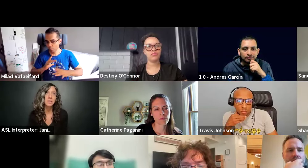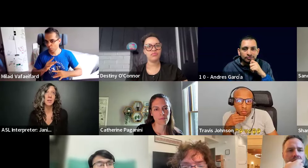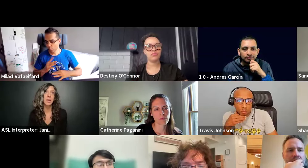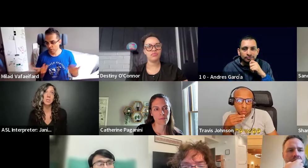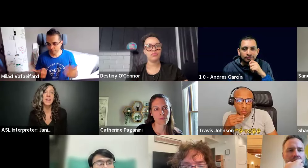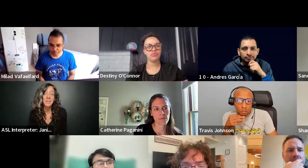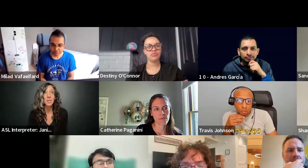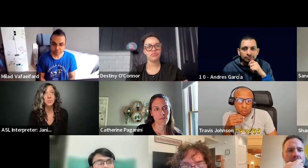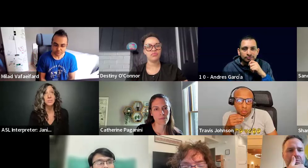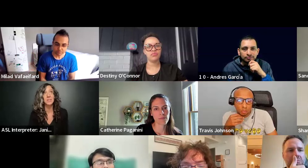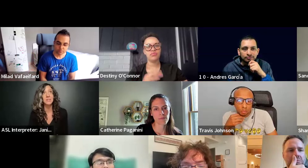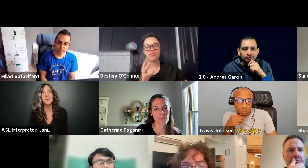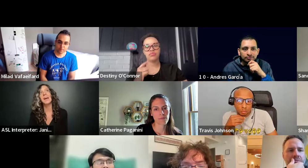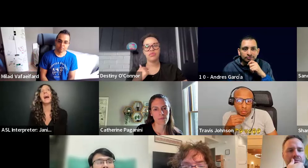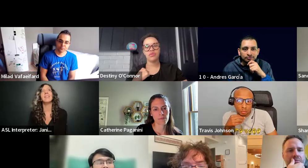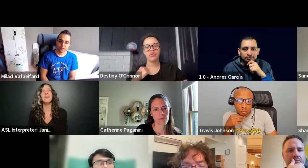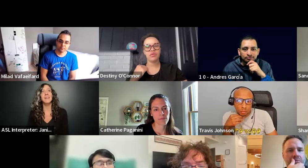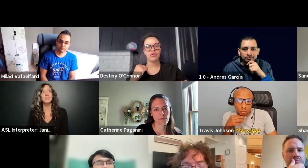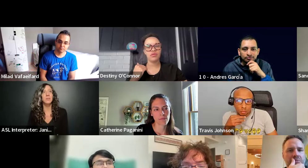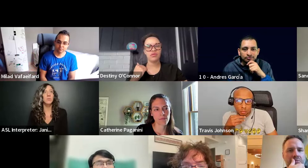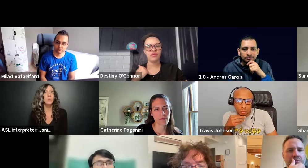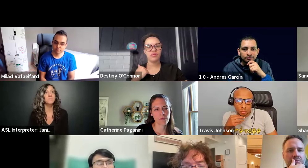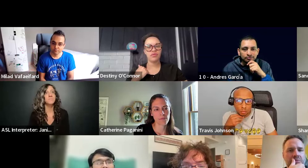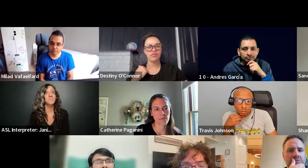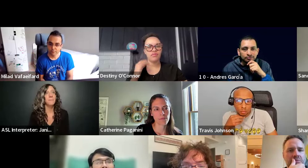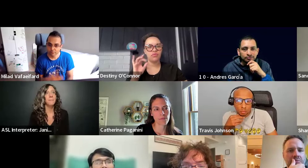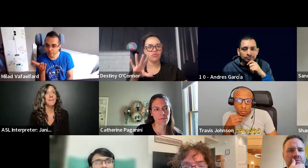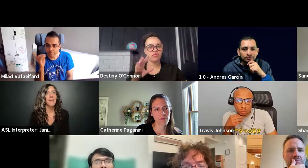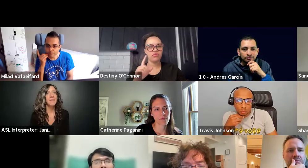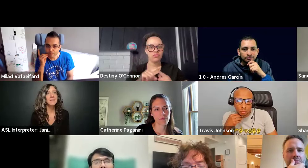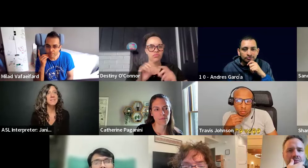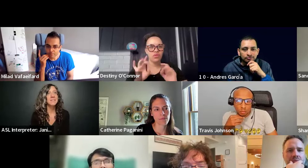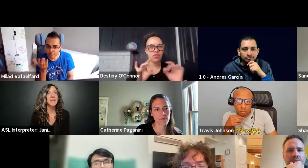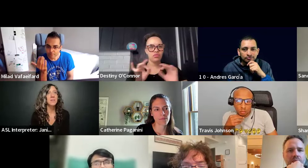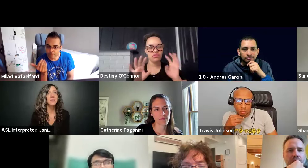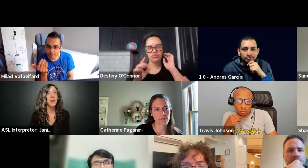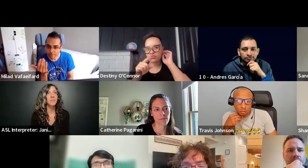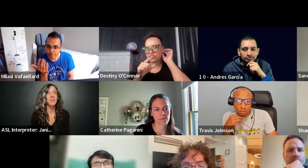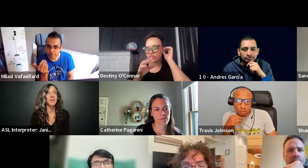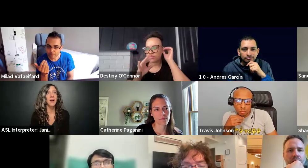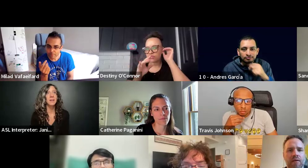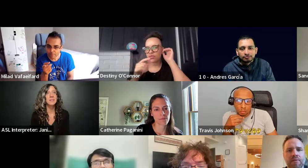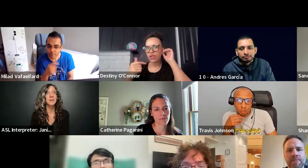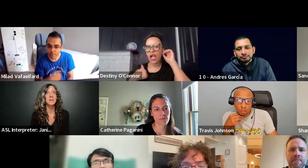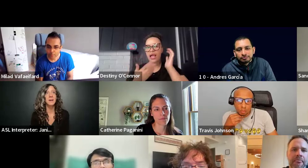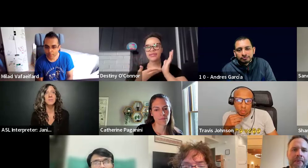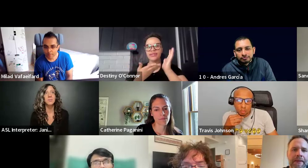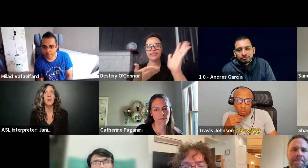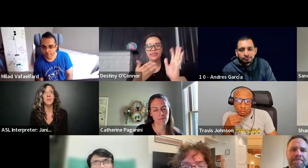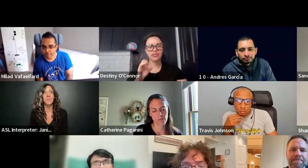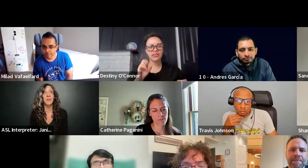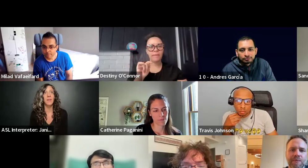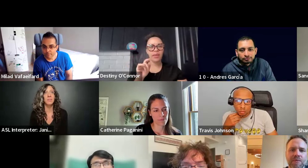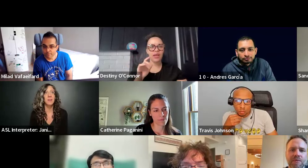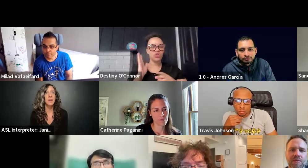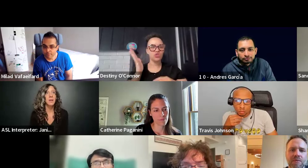grow their technology, technological skills. I think that's really cool. And this is destiny. I also have another idea to